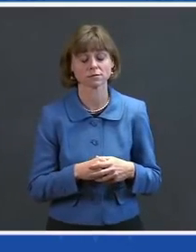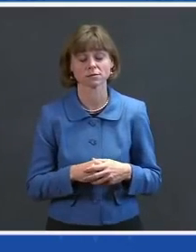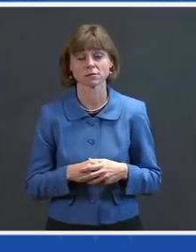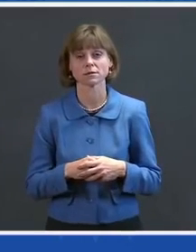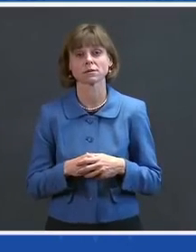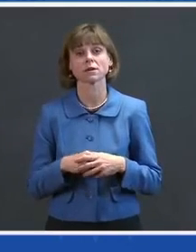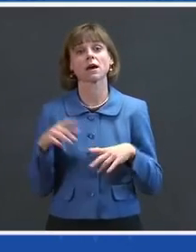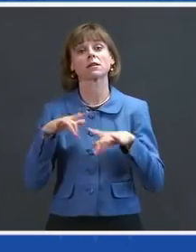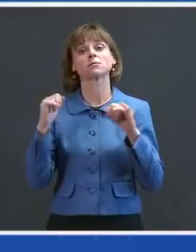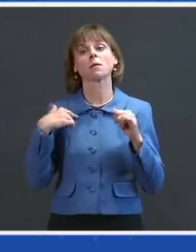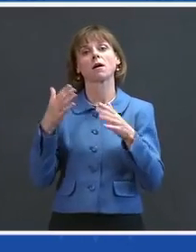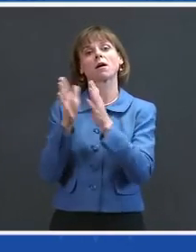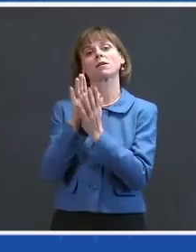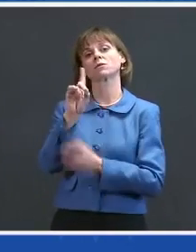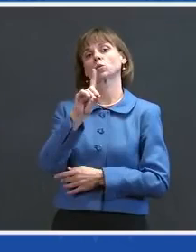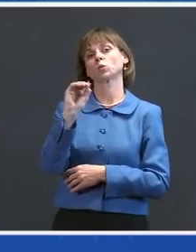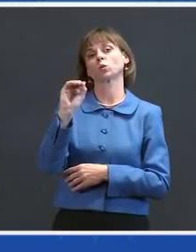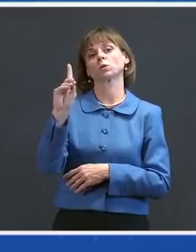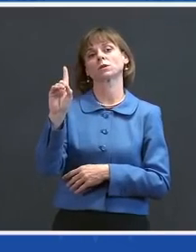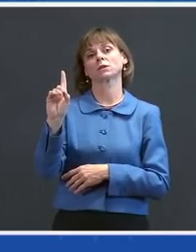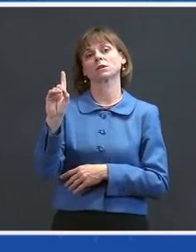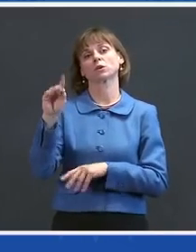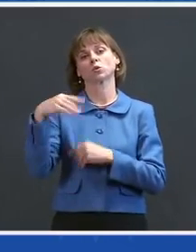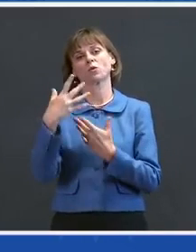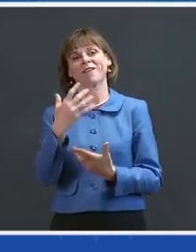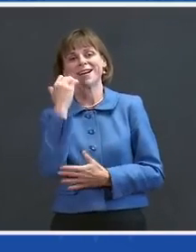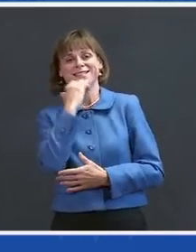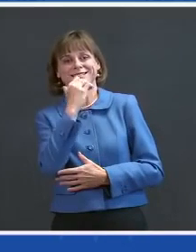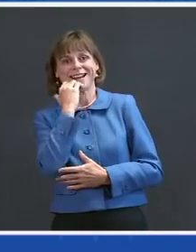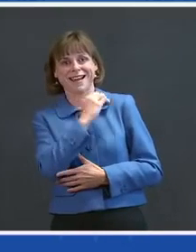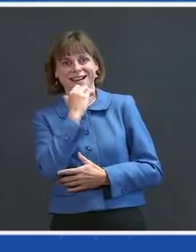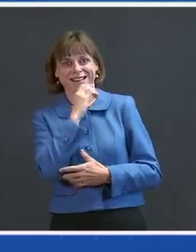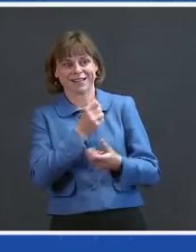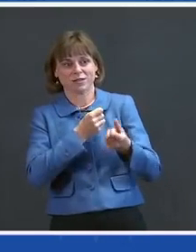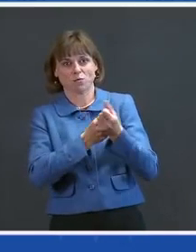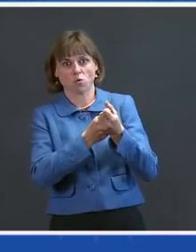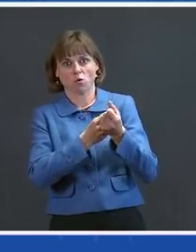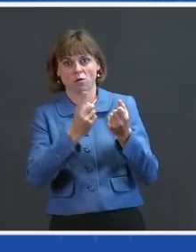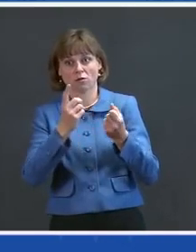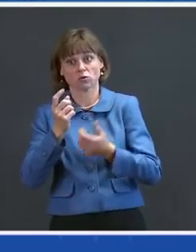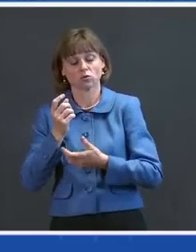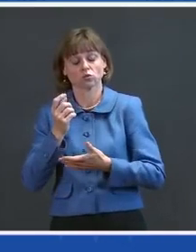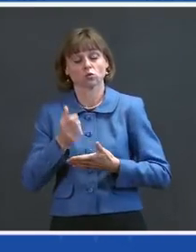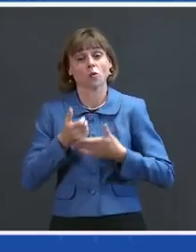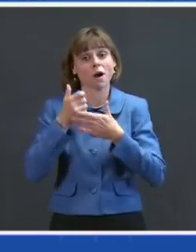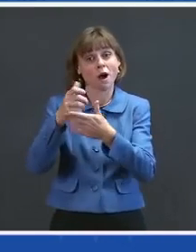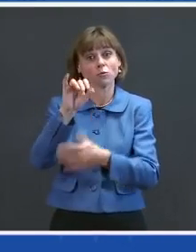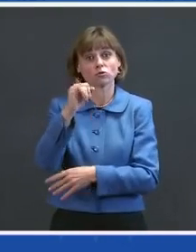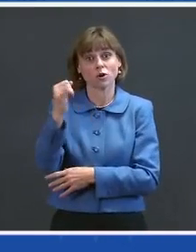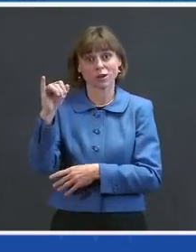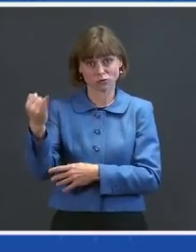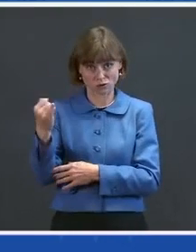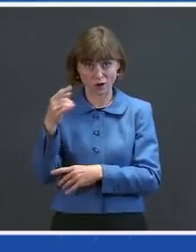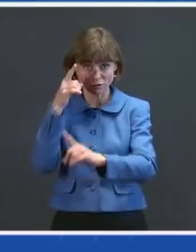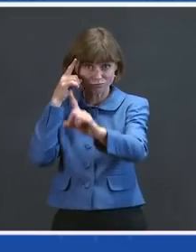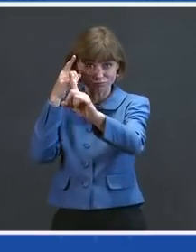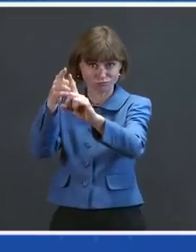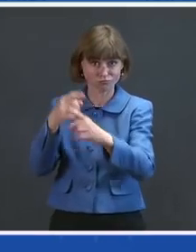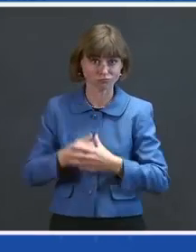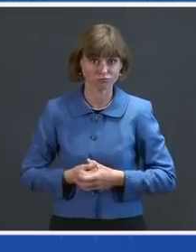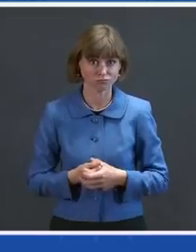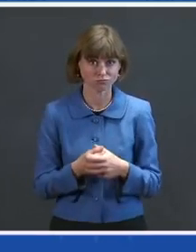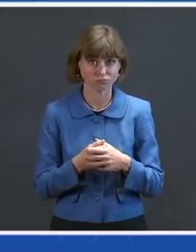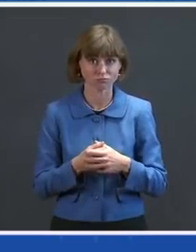Department of Defense to provide daily logistical support to strengthen Johnson & Johnson's efforts. And I want to thank